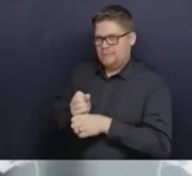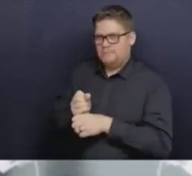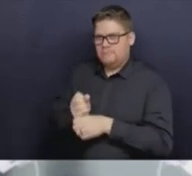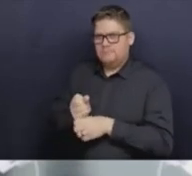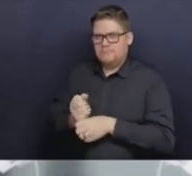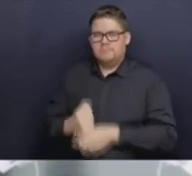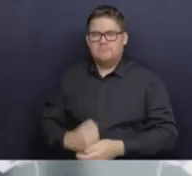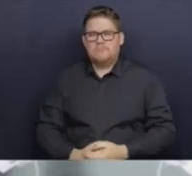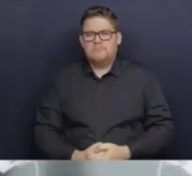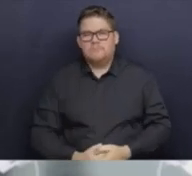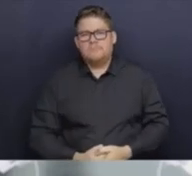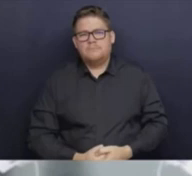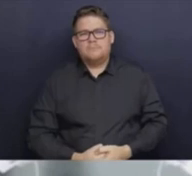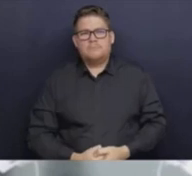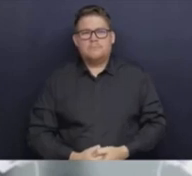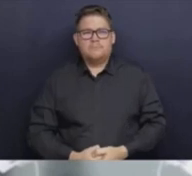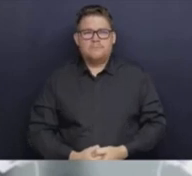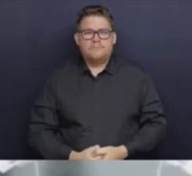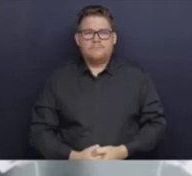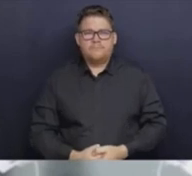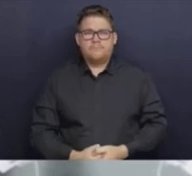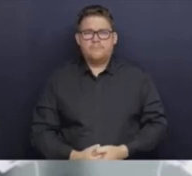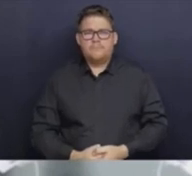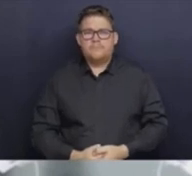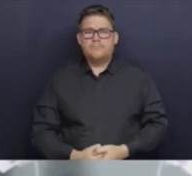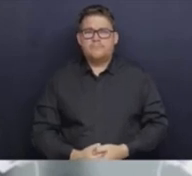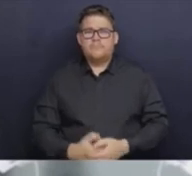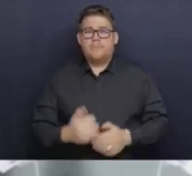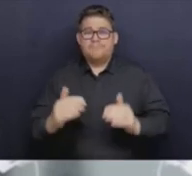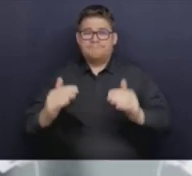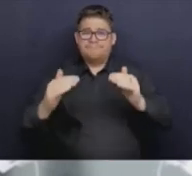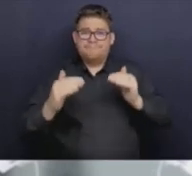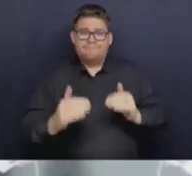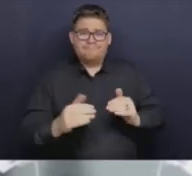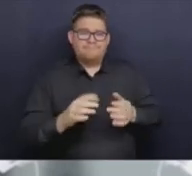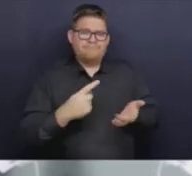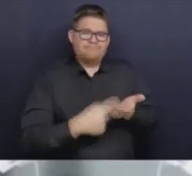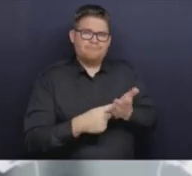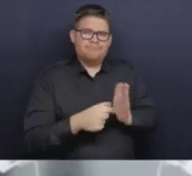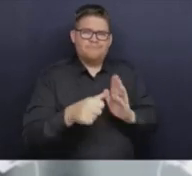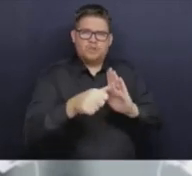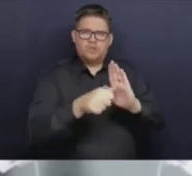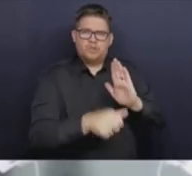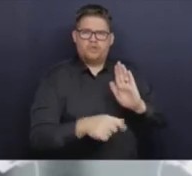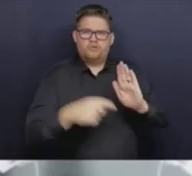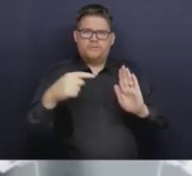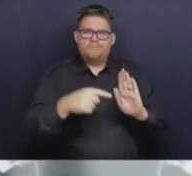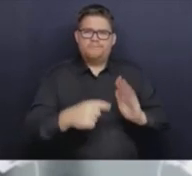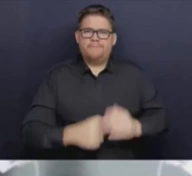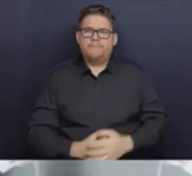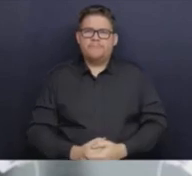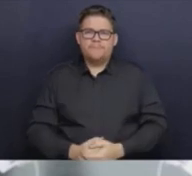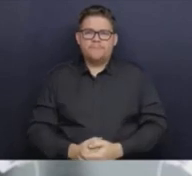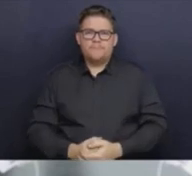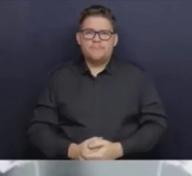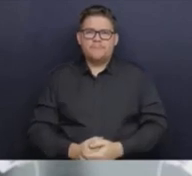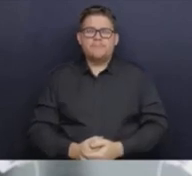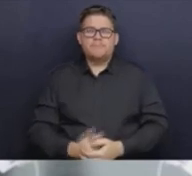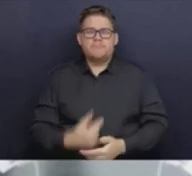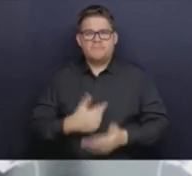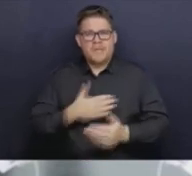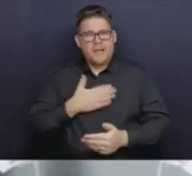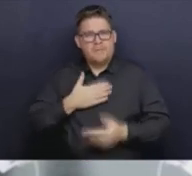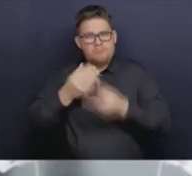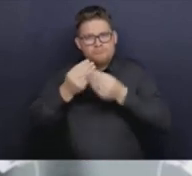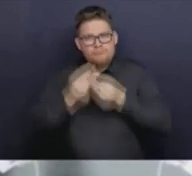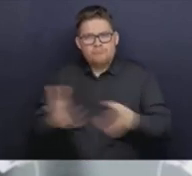in the questions, be happy to also report on specific actions taken in specific regions, but we want to obviously